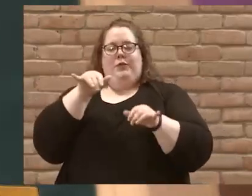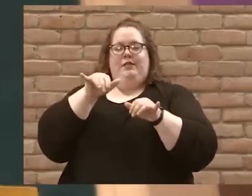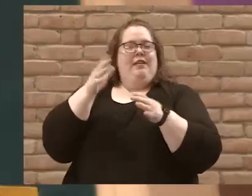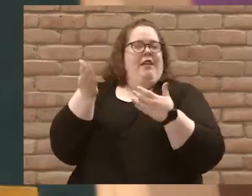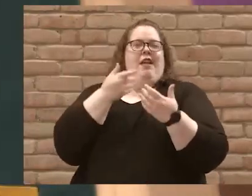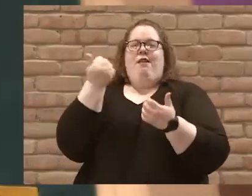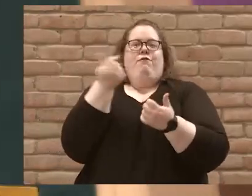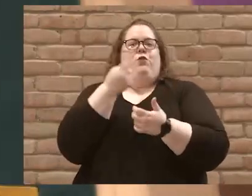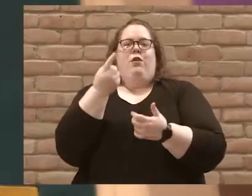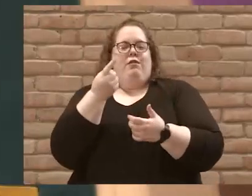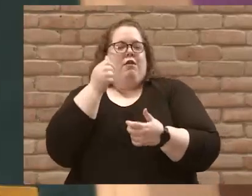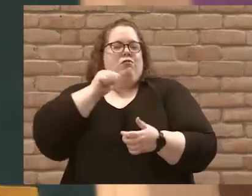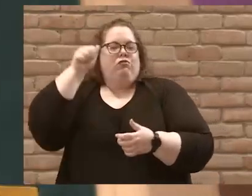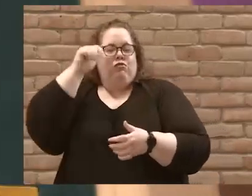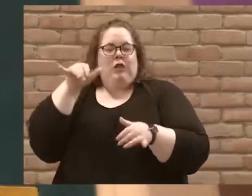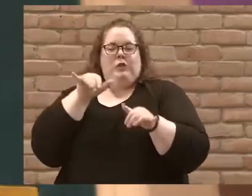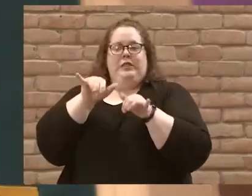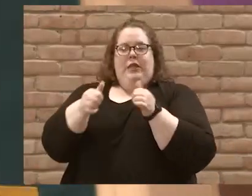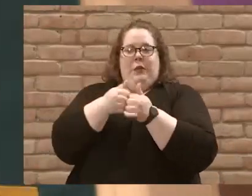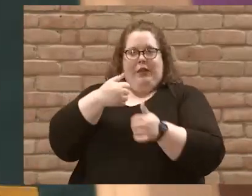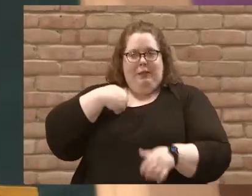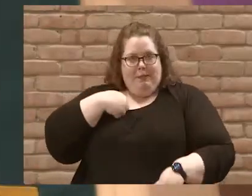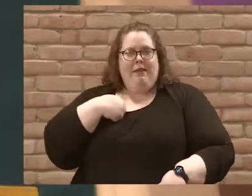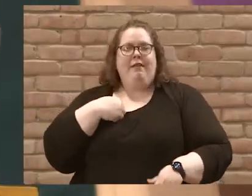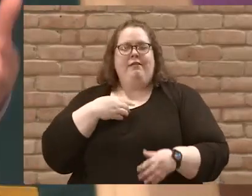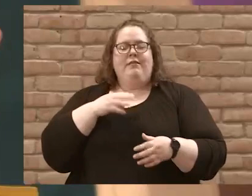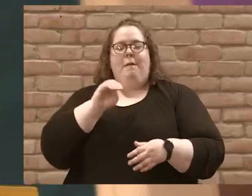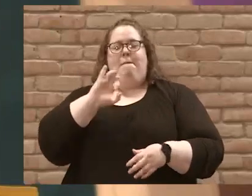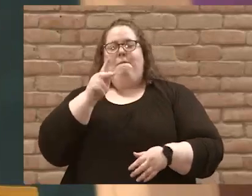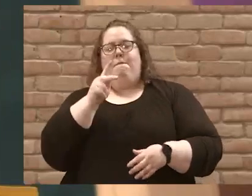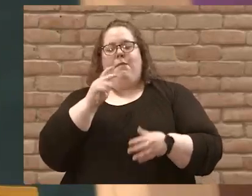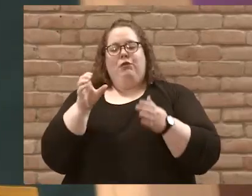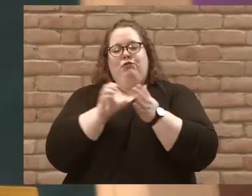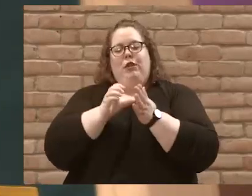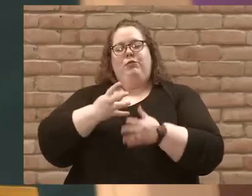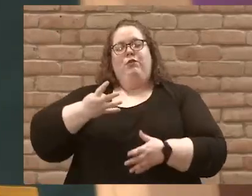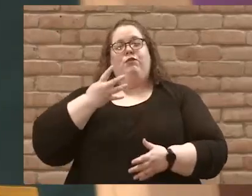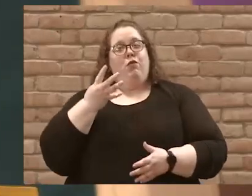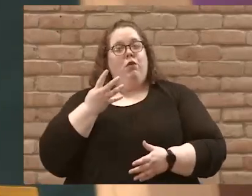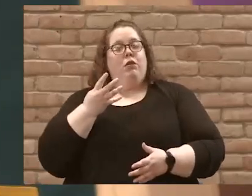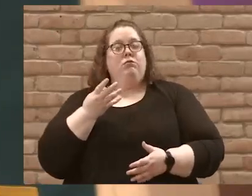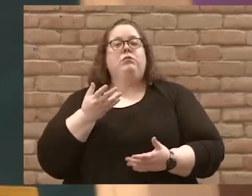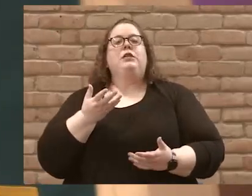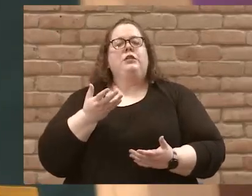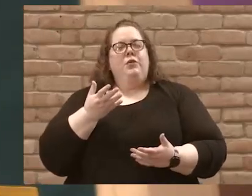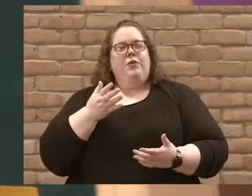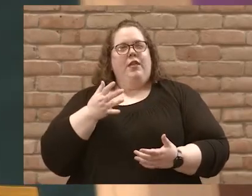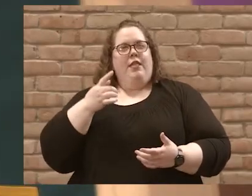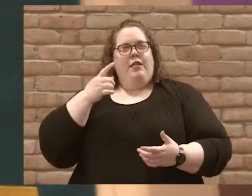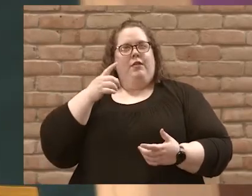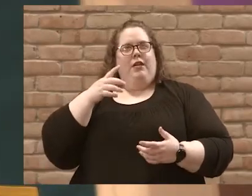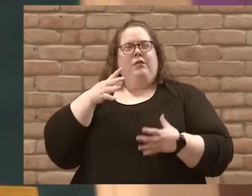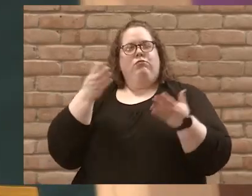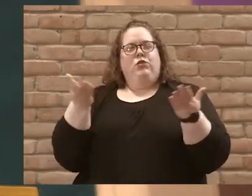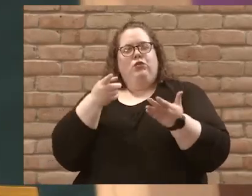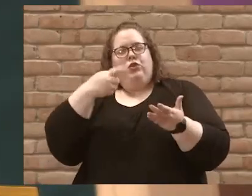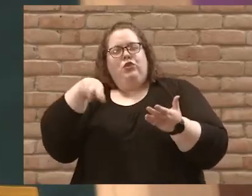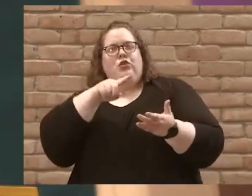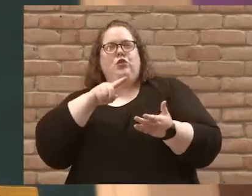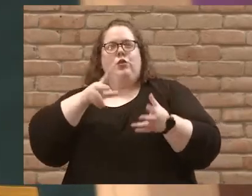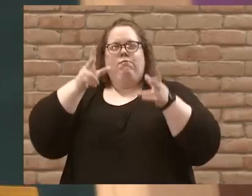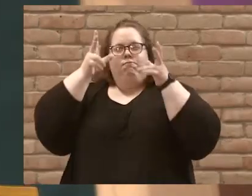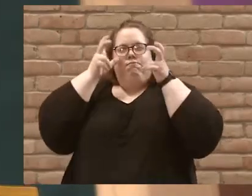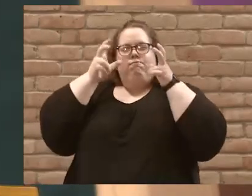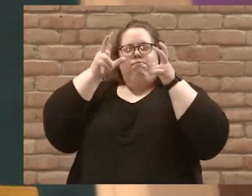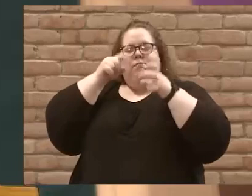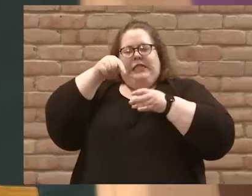dive into the Scripture from Mark chapter 4. And this is always the place where we encourage you to take it deeper personally. Take that next